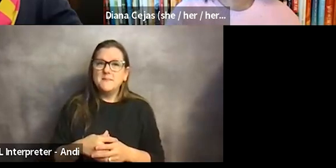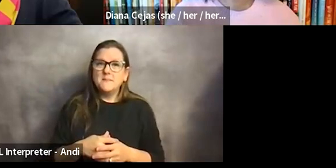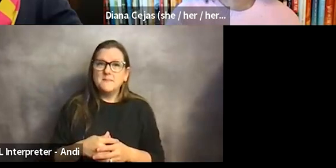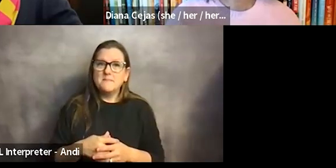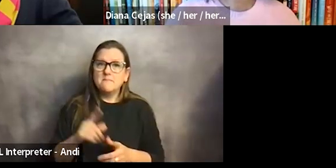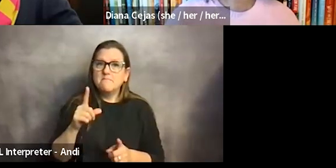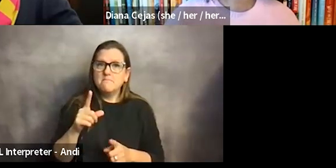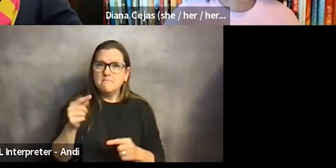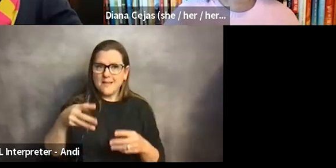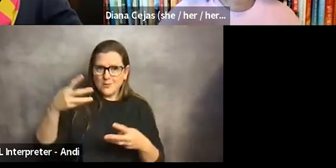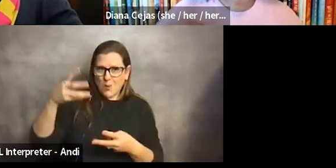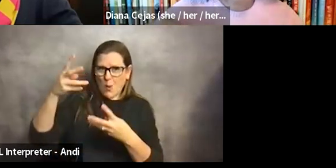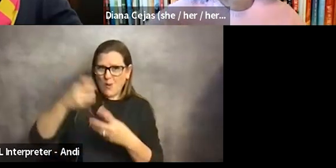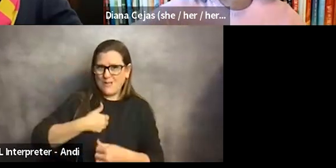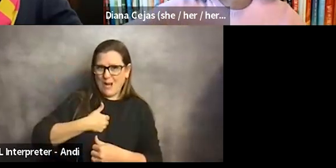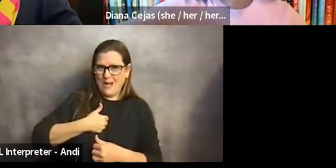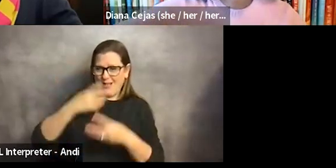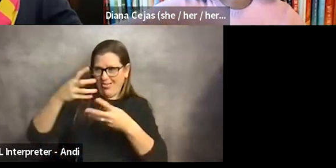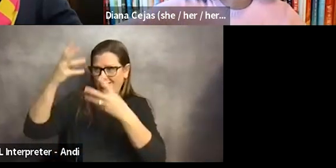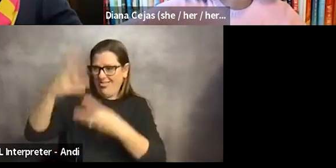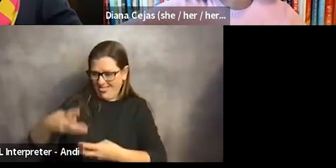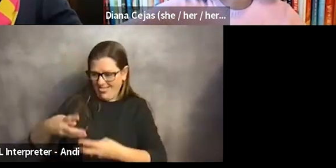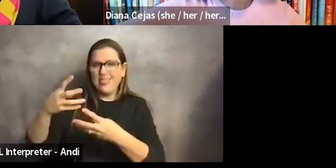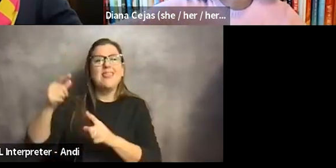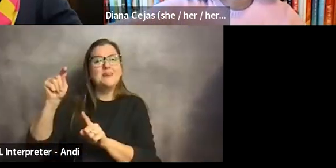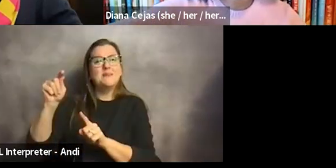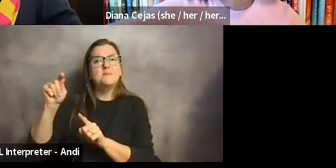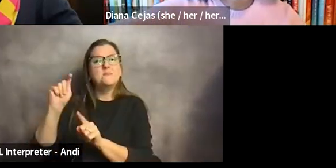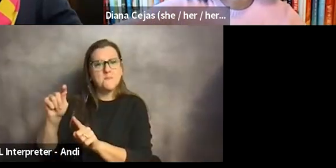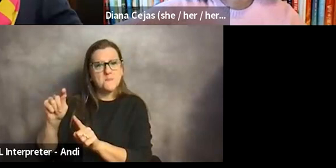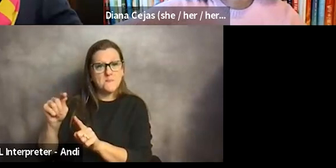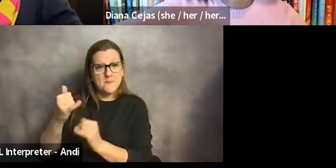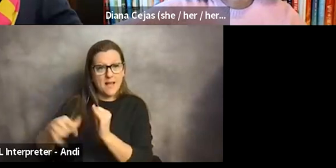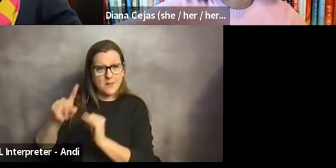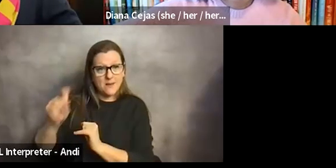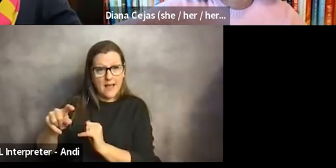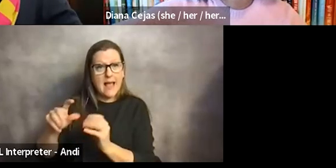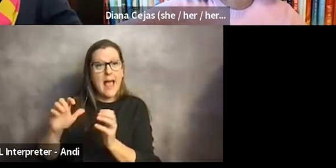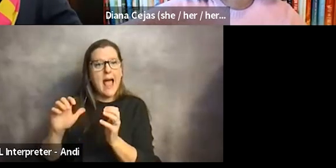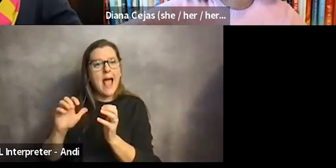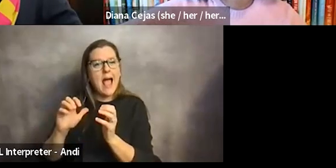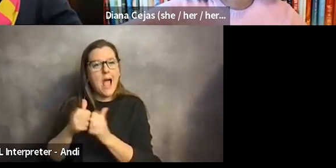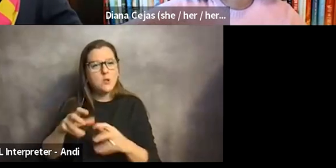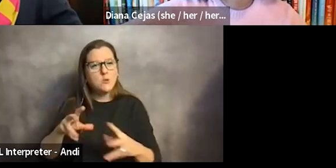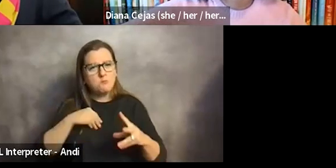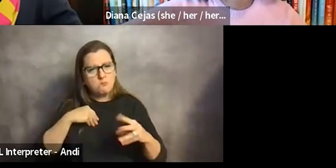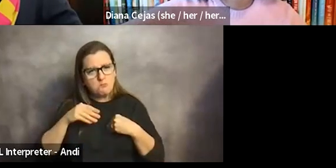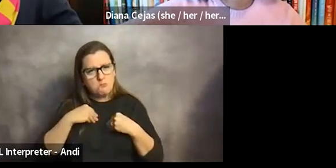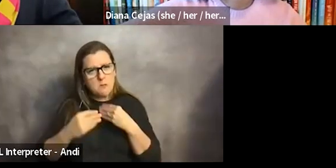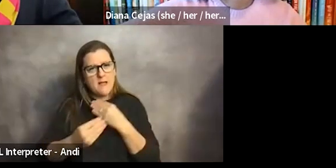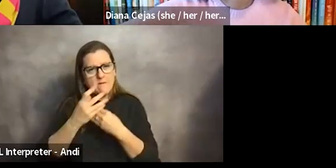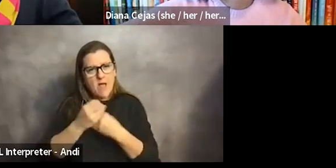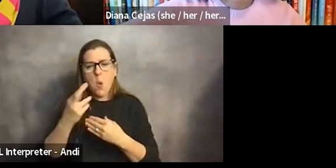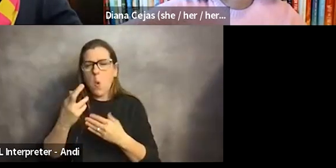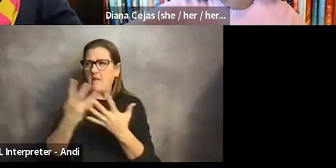Oh, now I have to scroll back up. I apologize. So our last question is, how do you take and filter advice to avoid following myths or